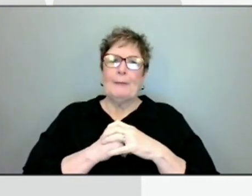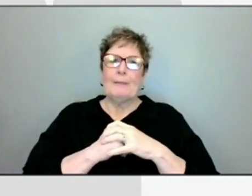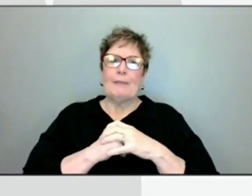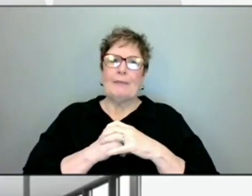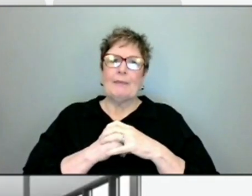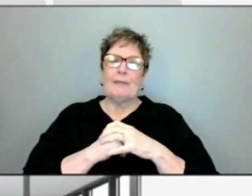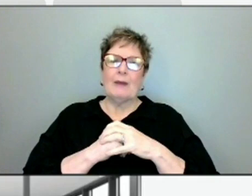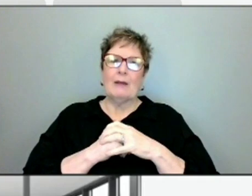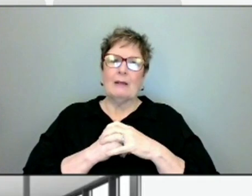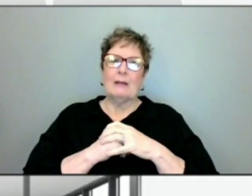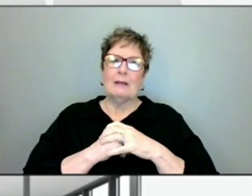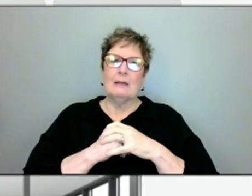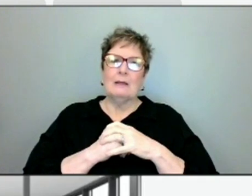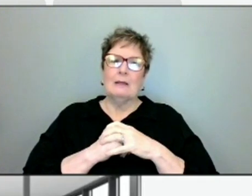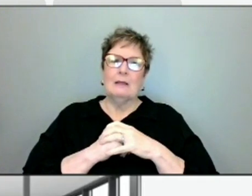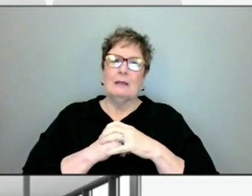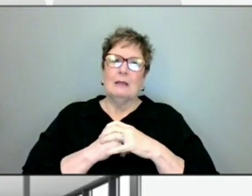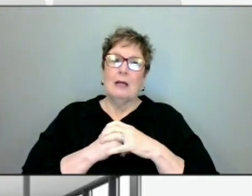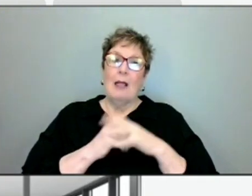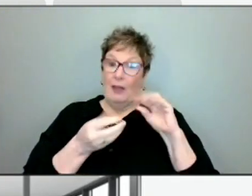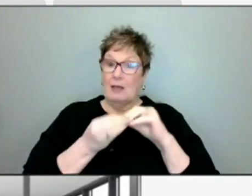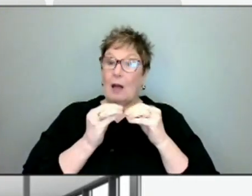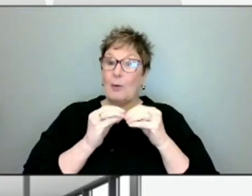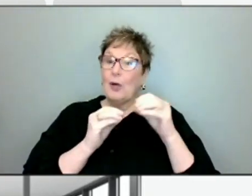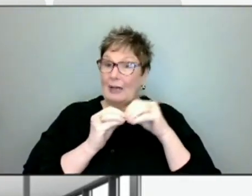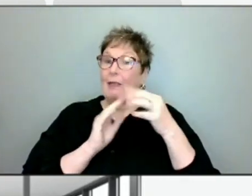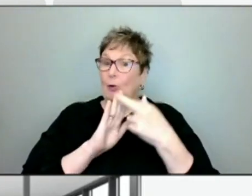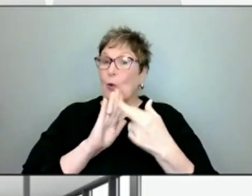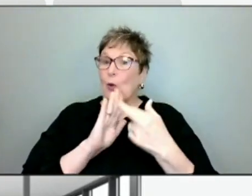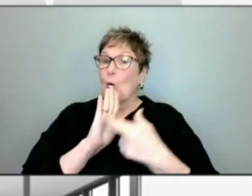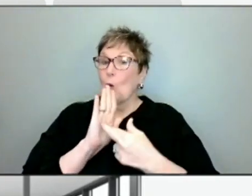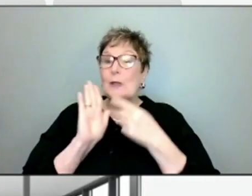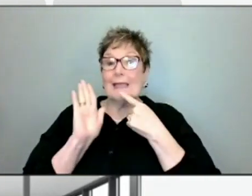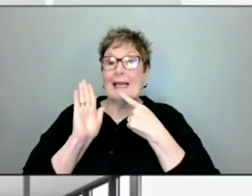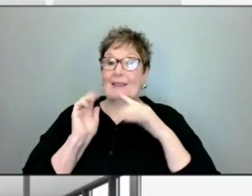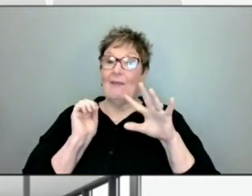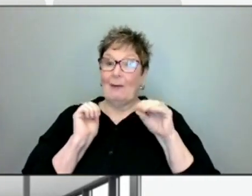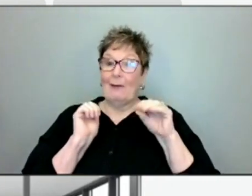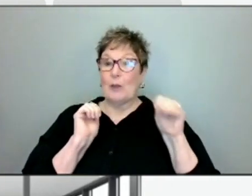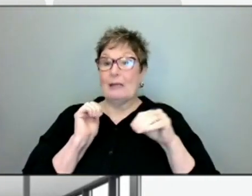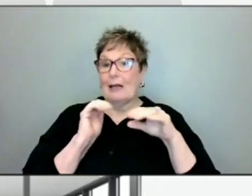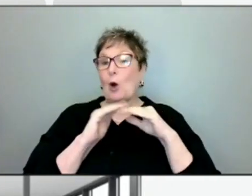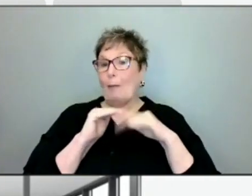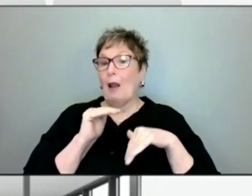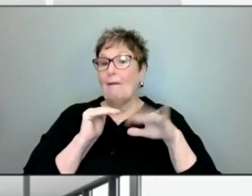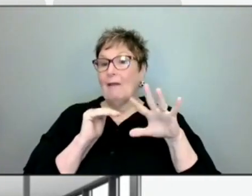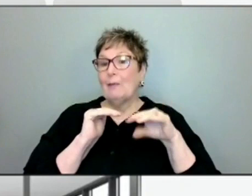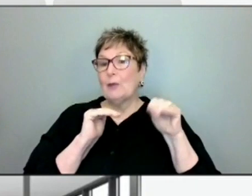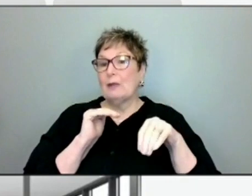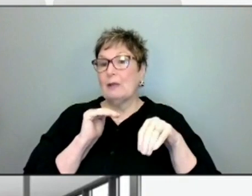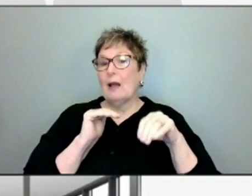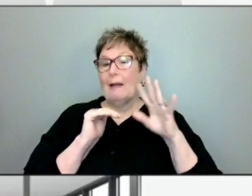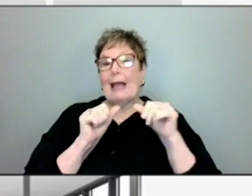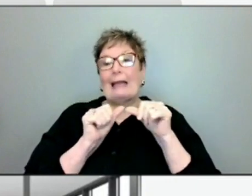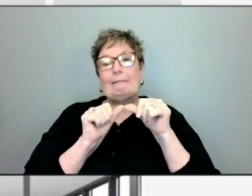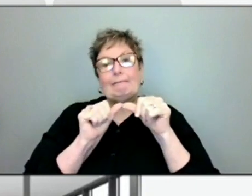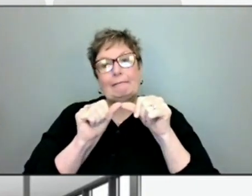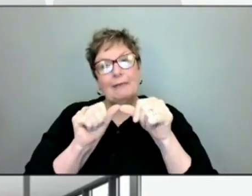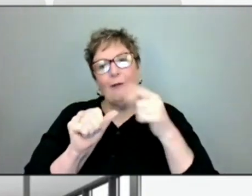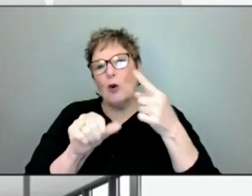The number, especially that's written into the rule at this point is 5% and below for some period of time.